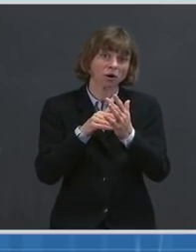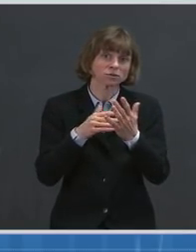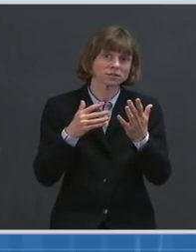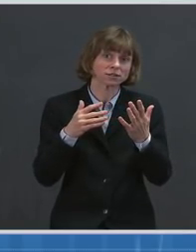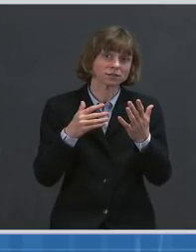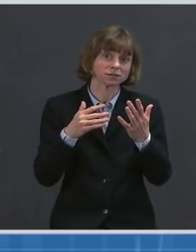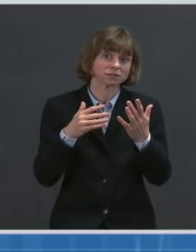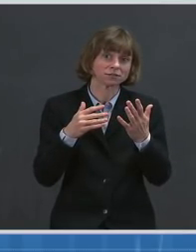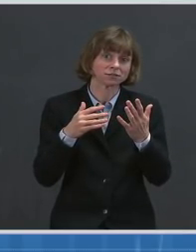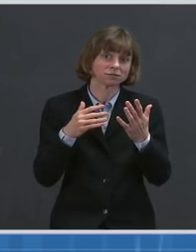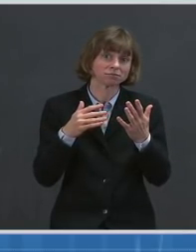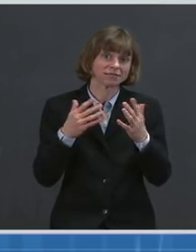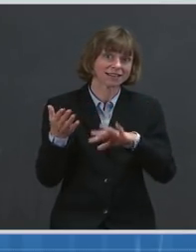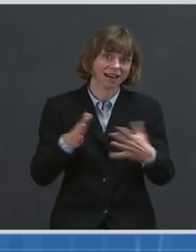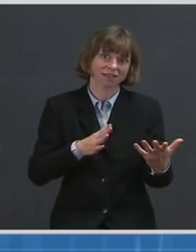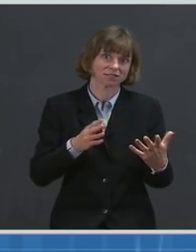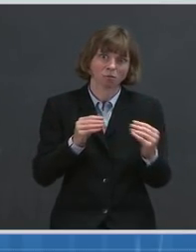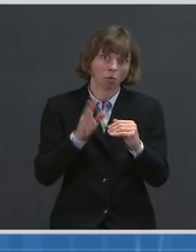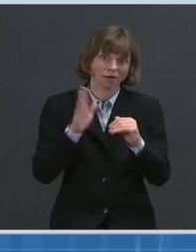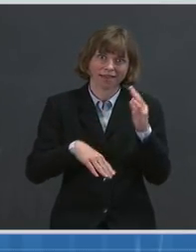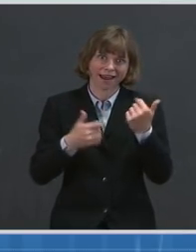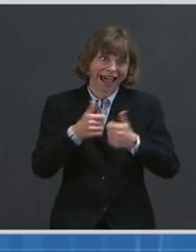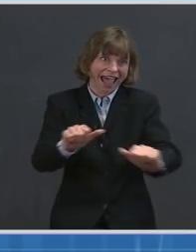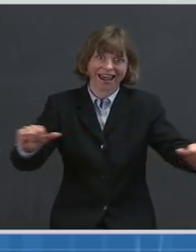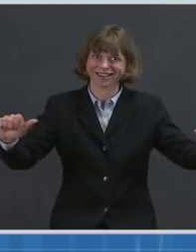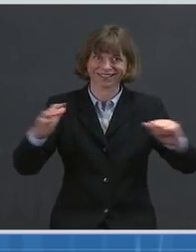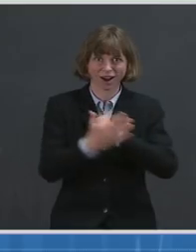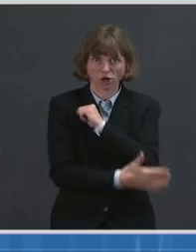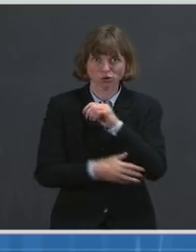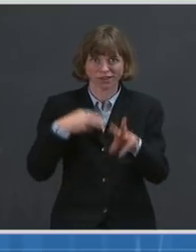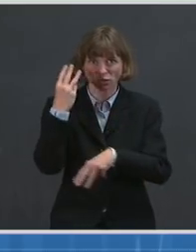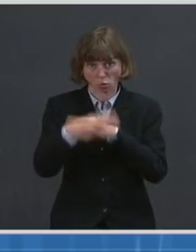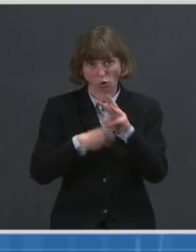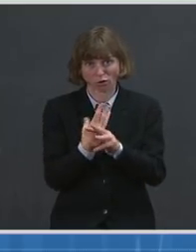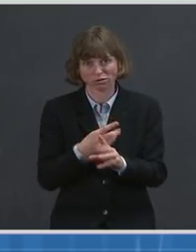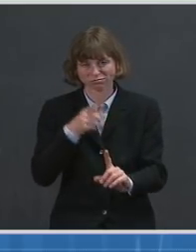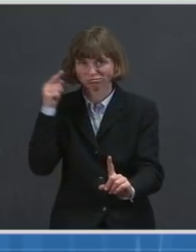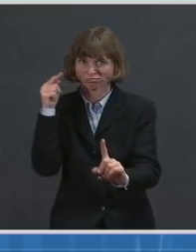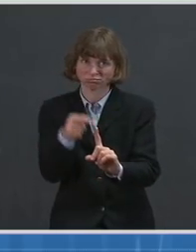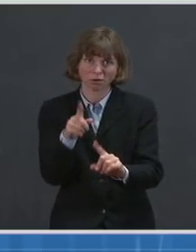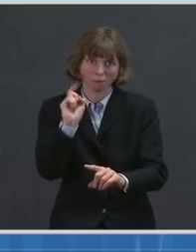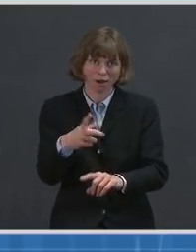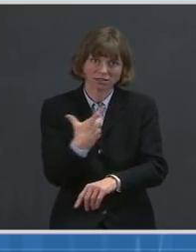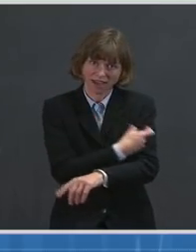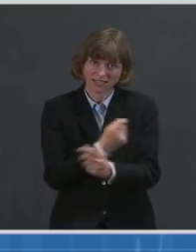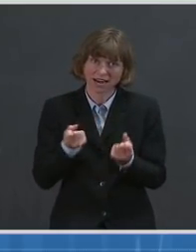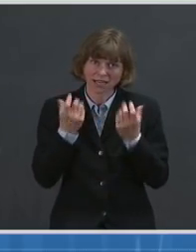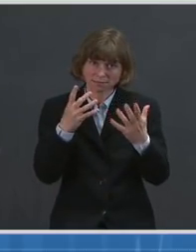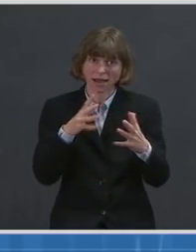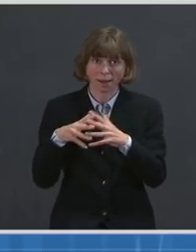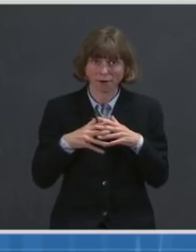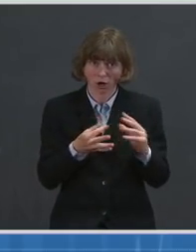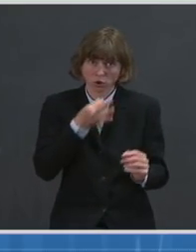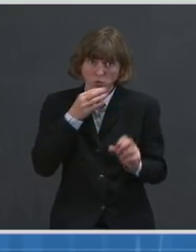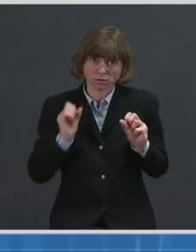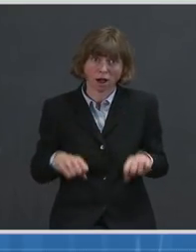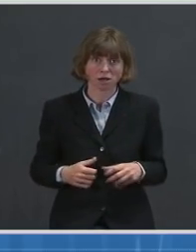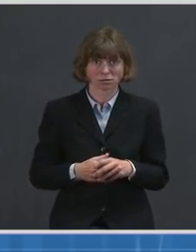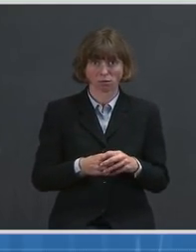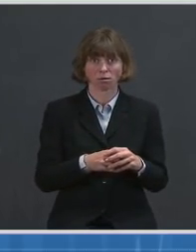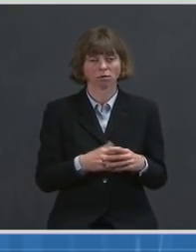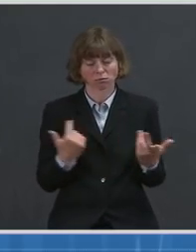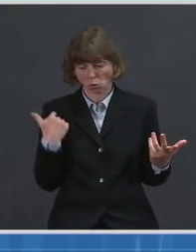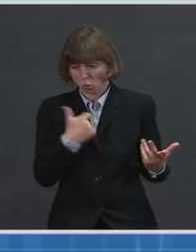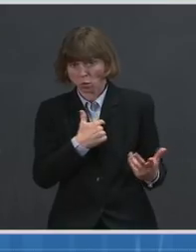focused on getting Americans vaccinated as soon as possible. And, you know, as we've talked about, we're pleased with the